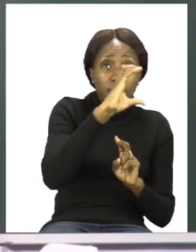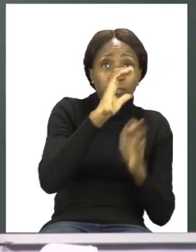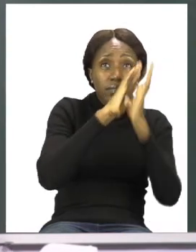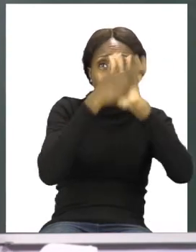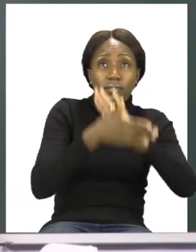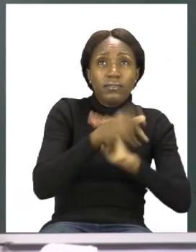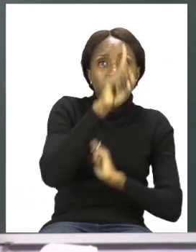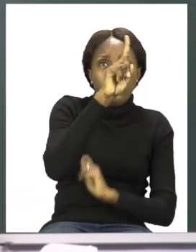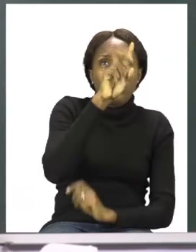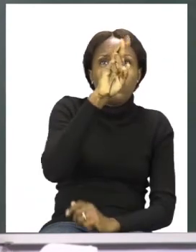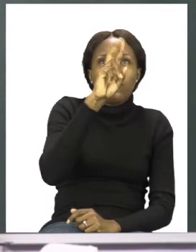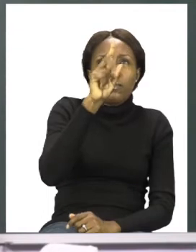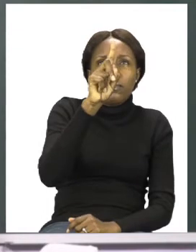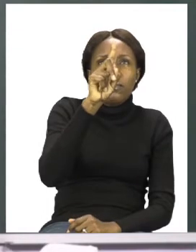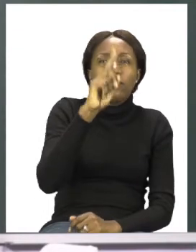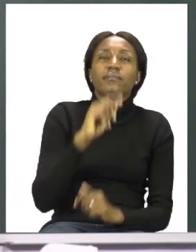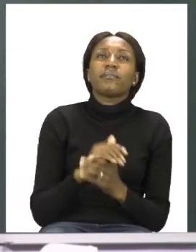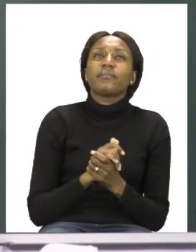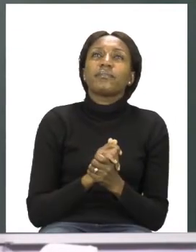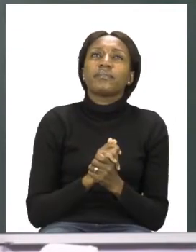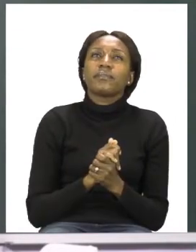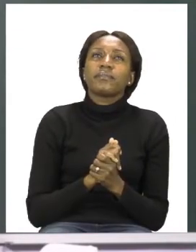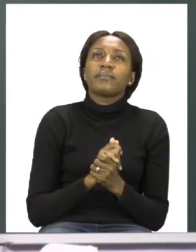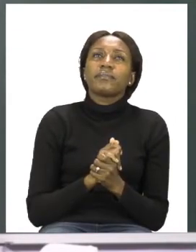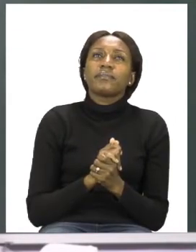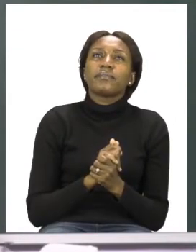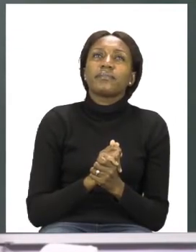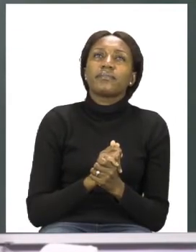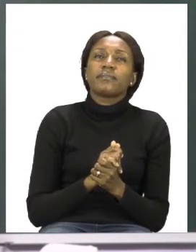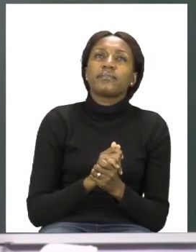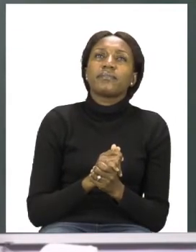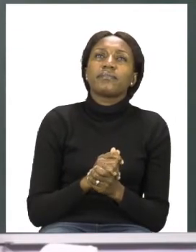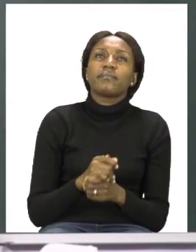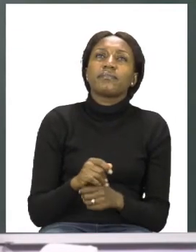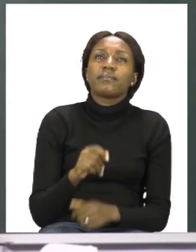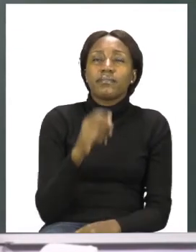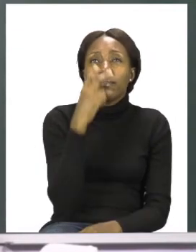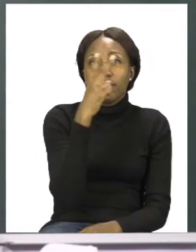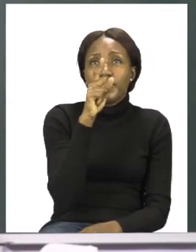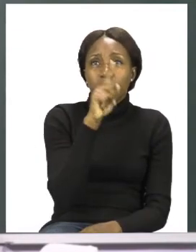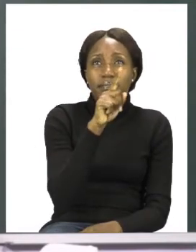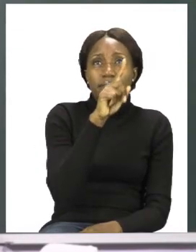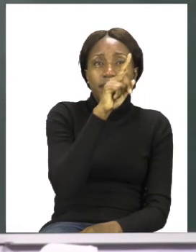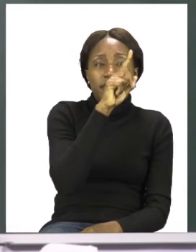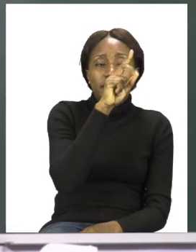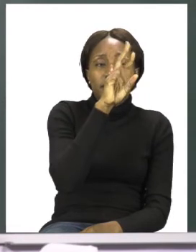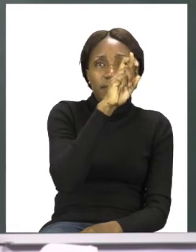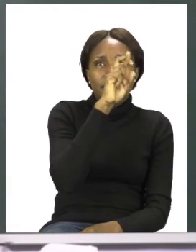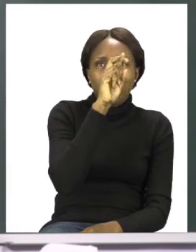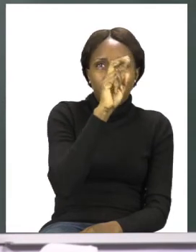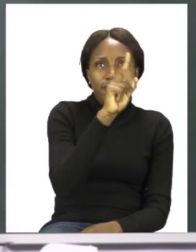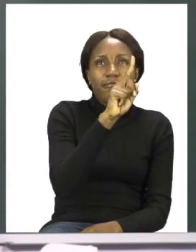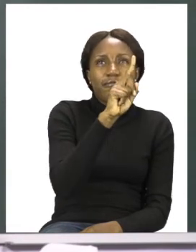Namibian dollar. Now, this is not a cent anymore. You can see that it has a N and a dollar